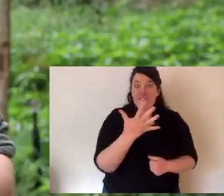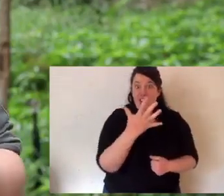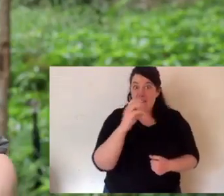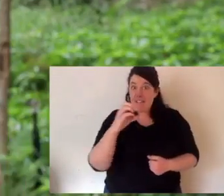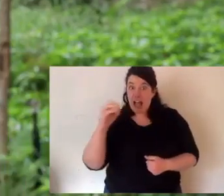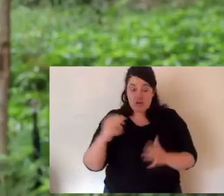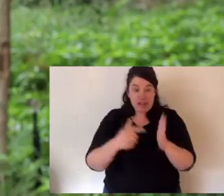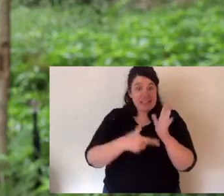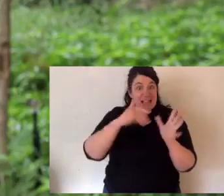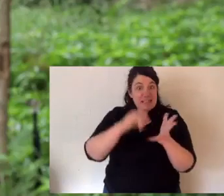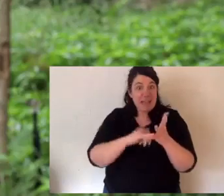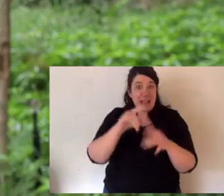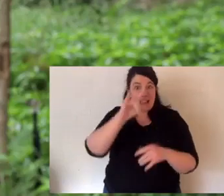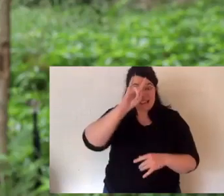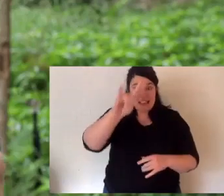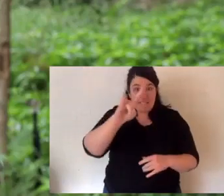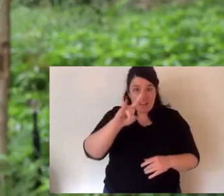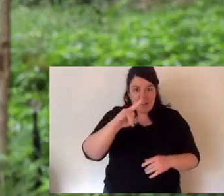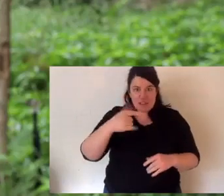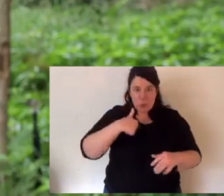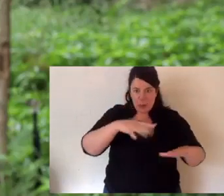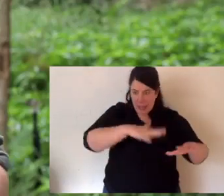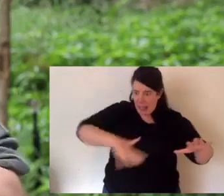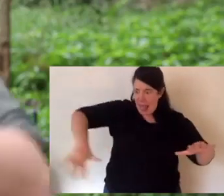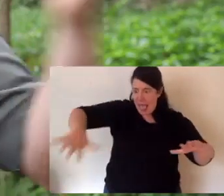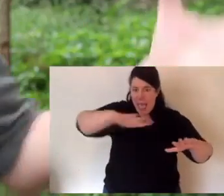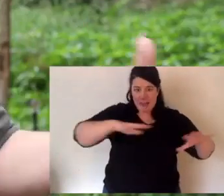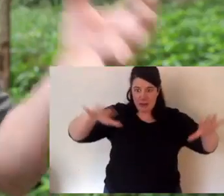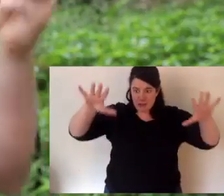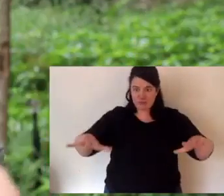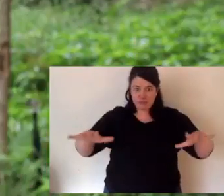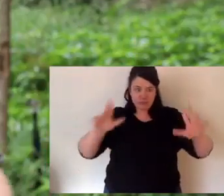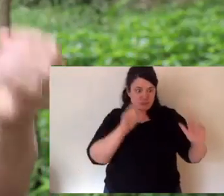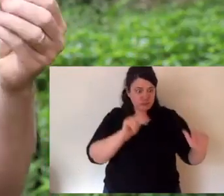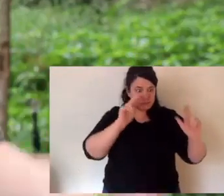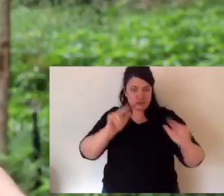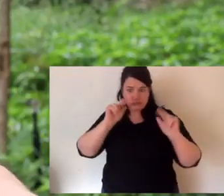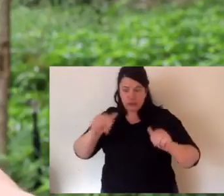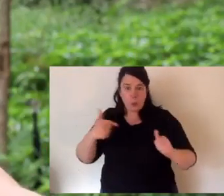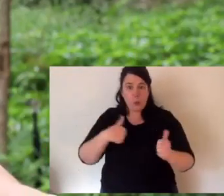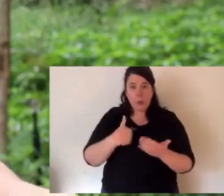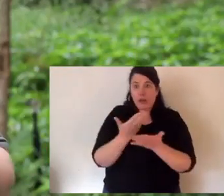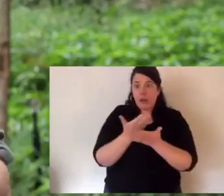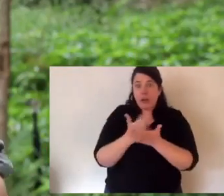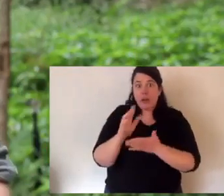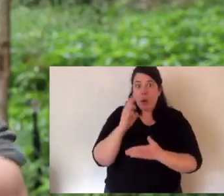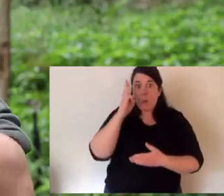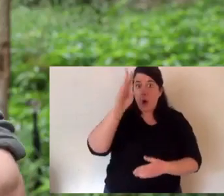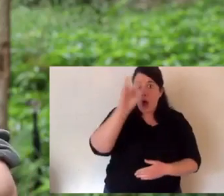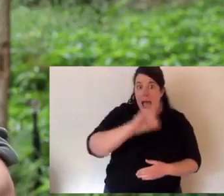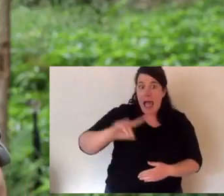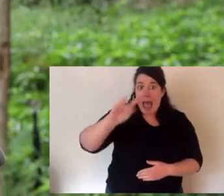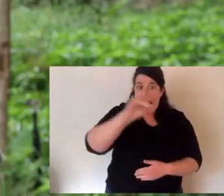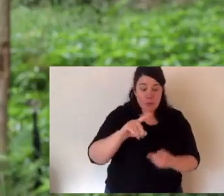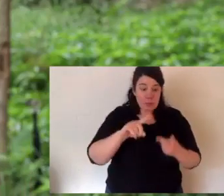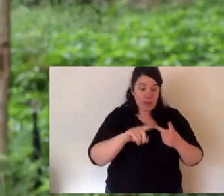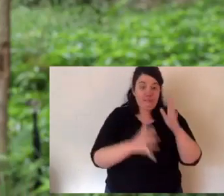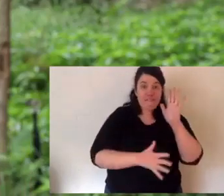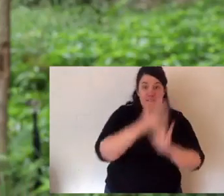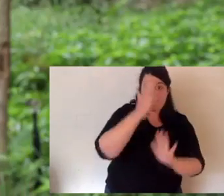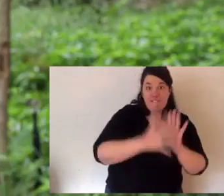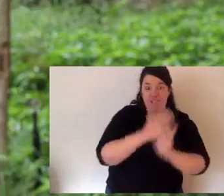We've fed over 500 Tasmanian devils. We occupy thousands of hectares of land that we remove the threats of